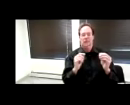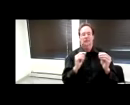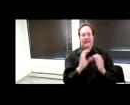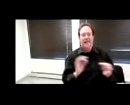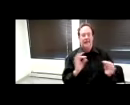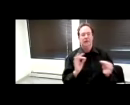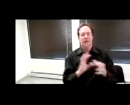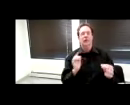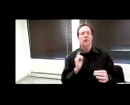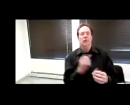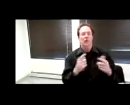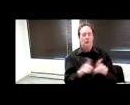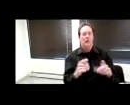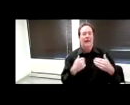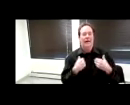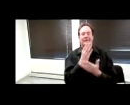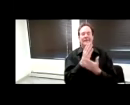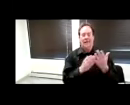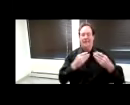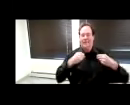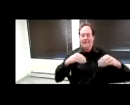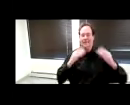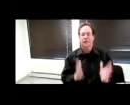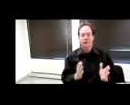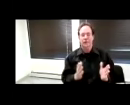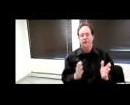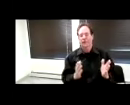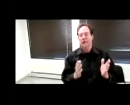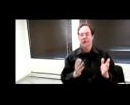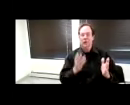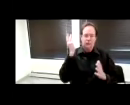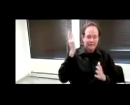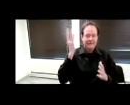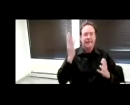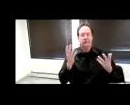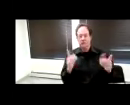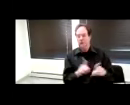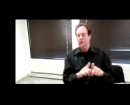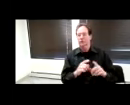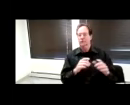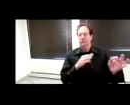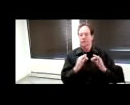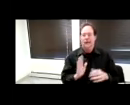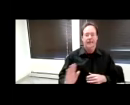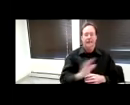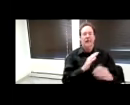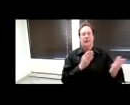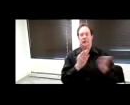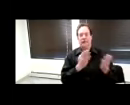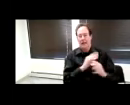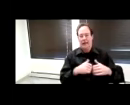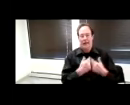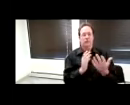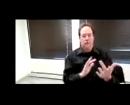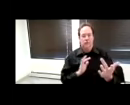We also had some of our vendors come and do presentations as well to talk about their services and how to get in touch